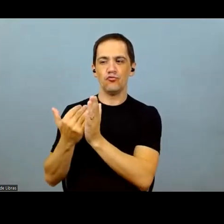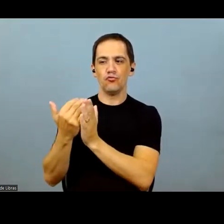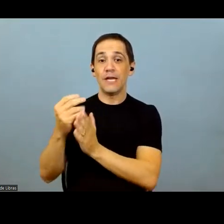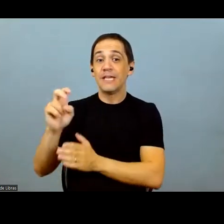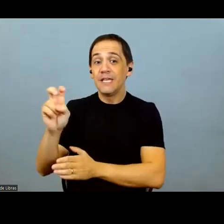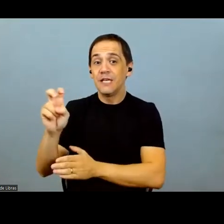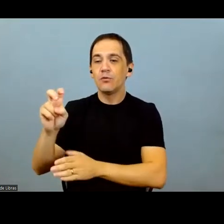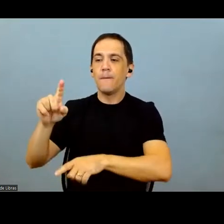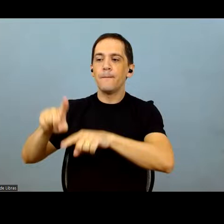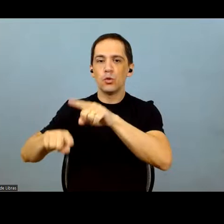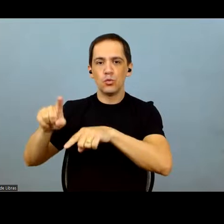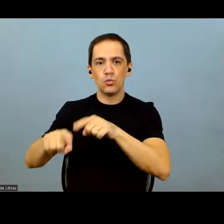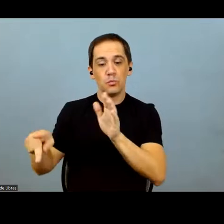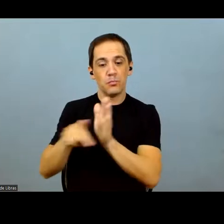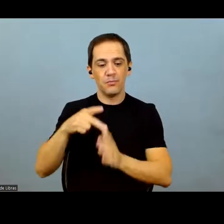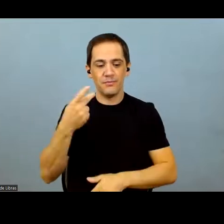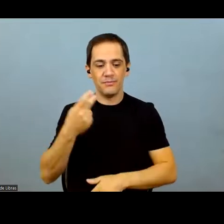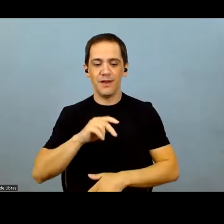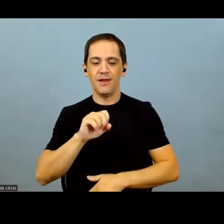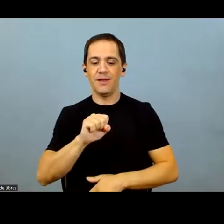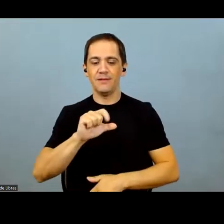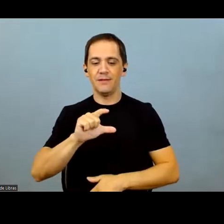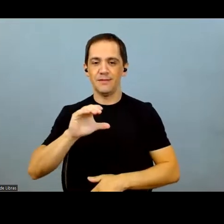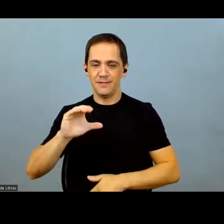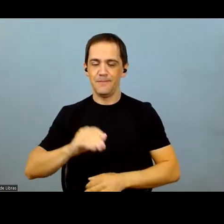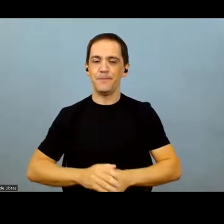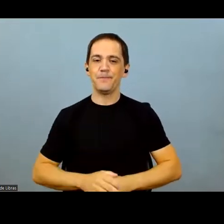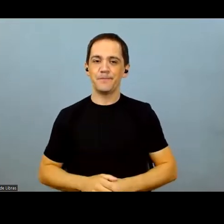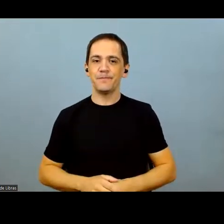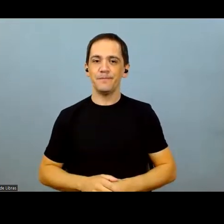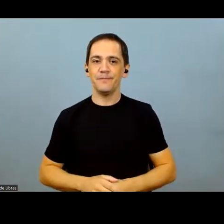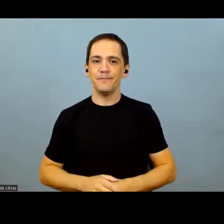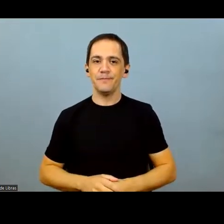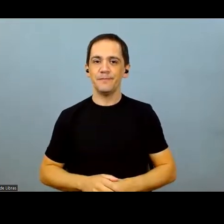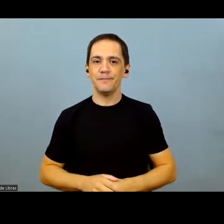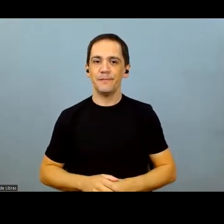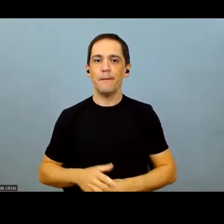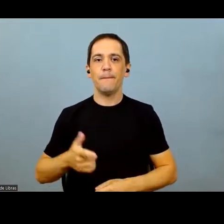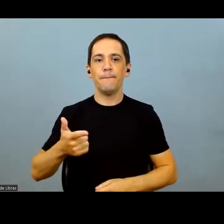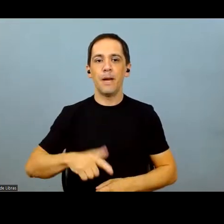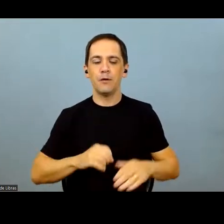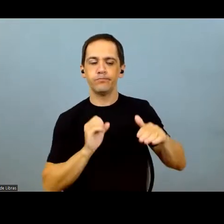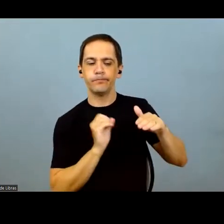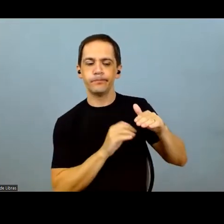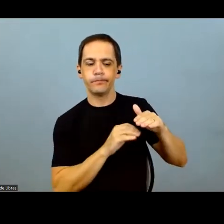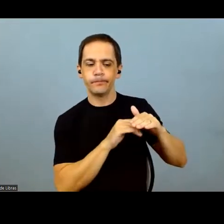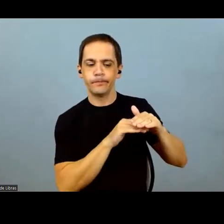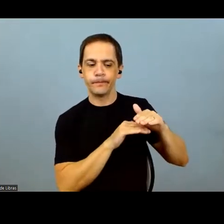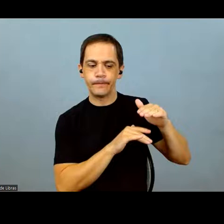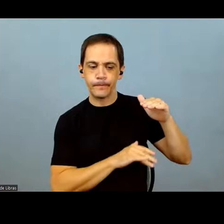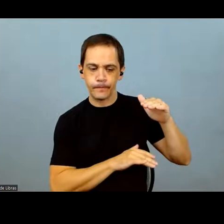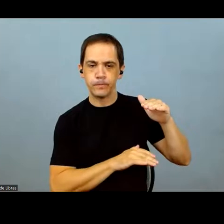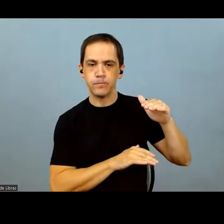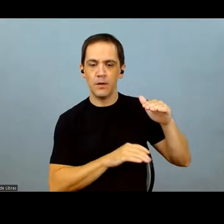cattle. This is our fifth product line. And as I said, cash generation